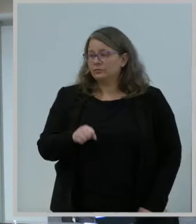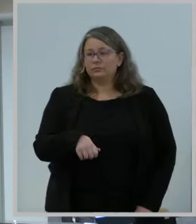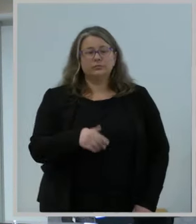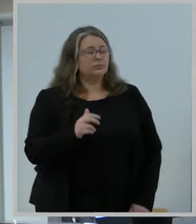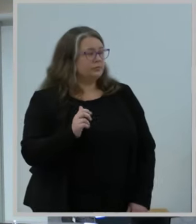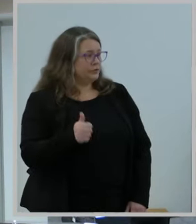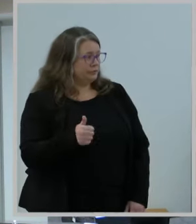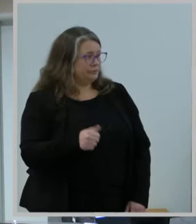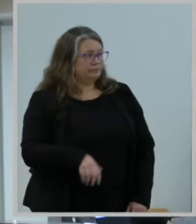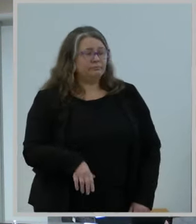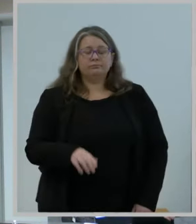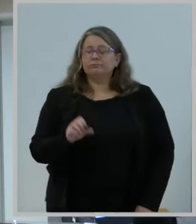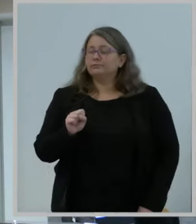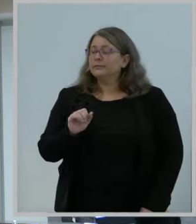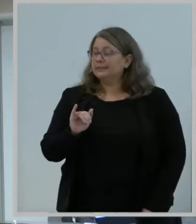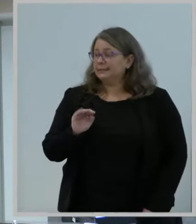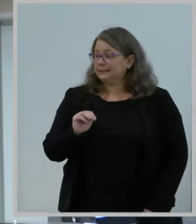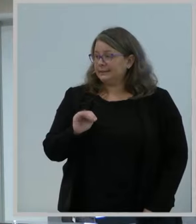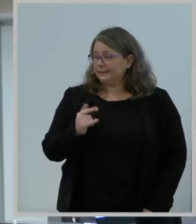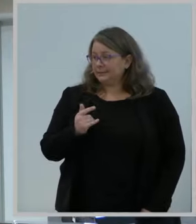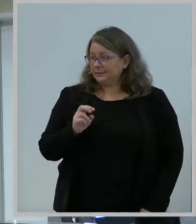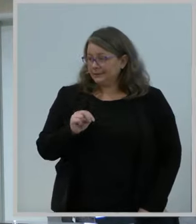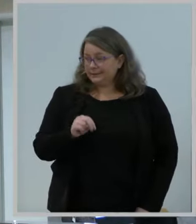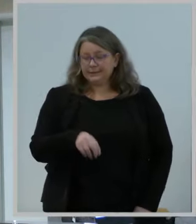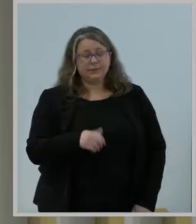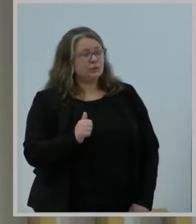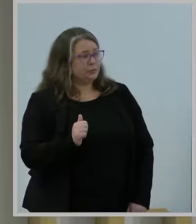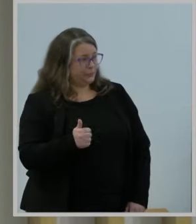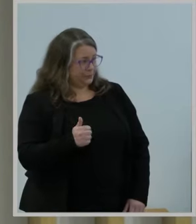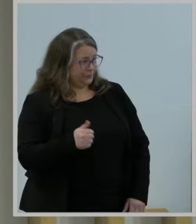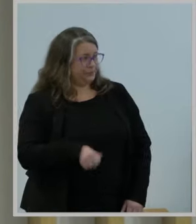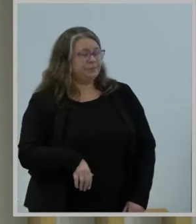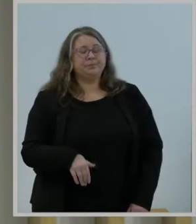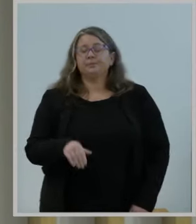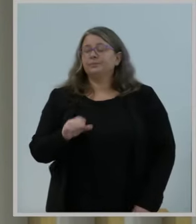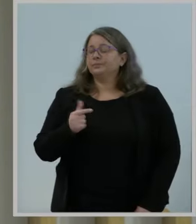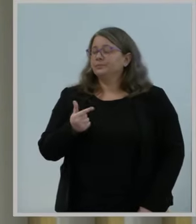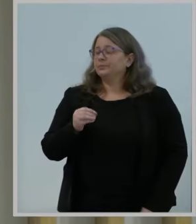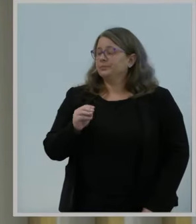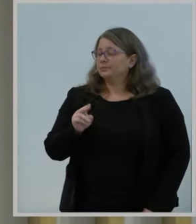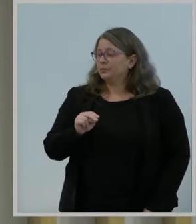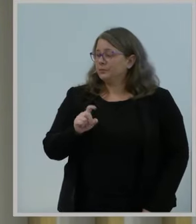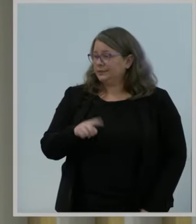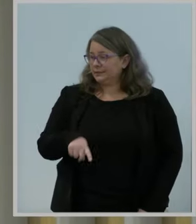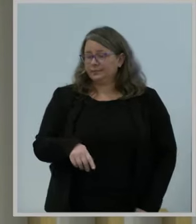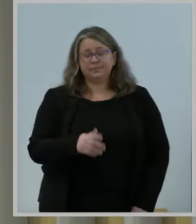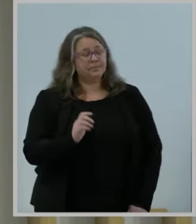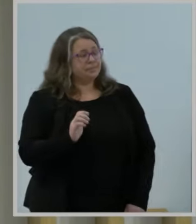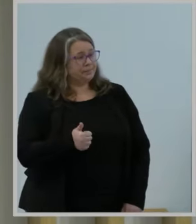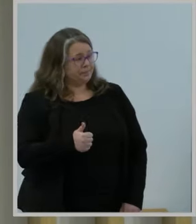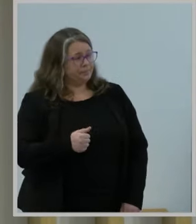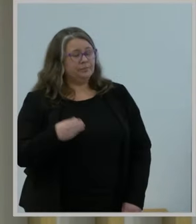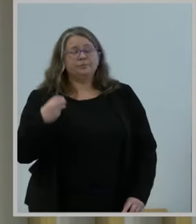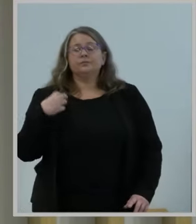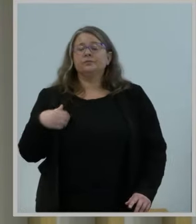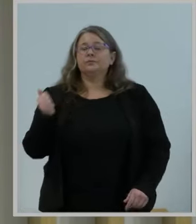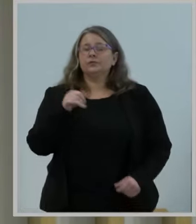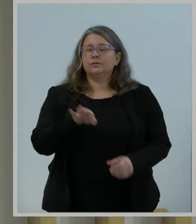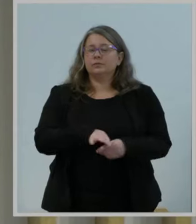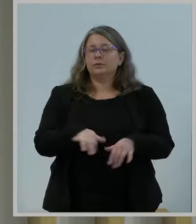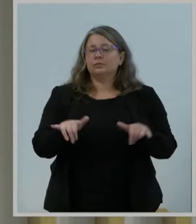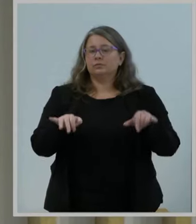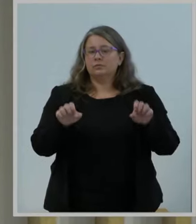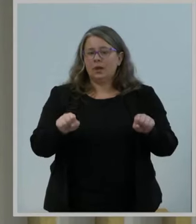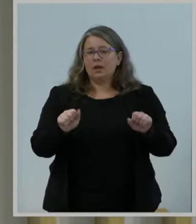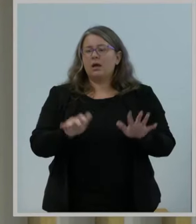Symington. Approved. Commissioner Gomez. Approved. All right. The chair votes aye. The item is adopted with editorial